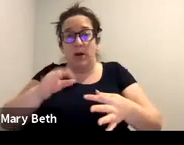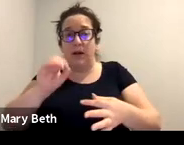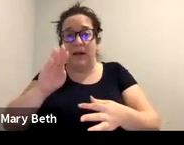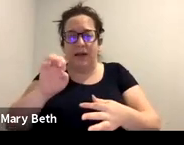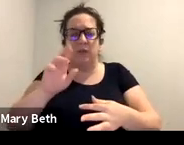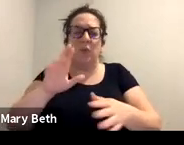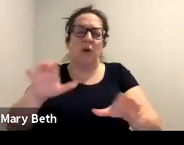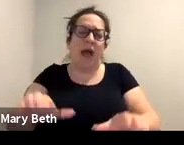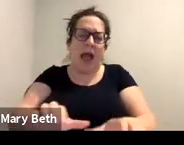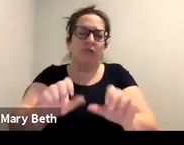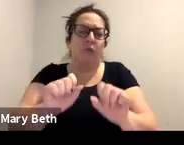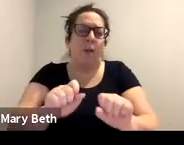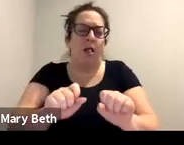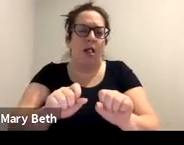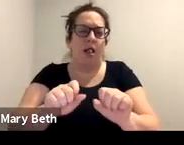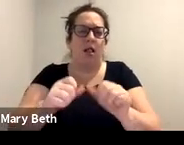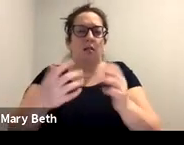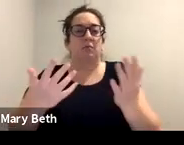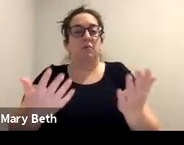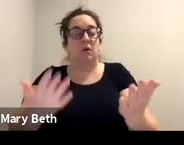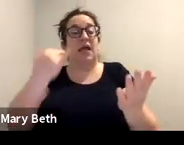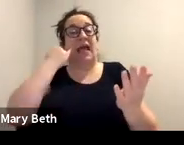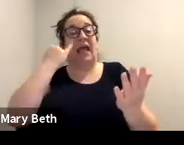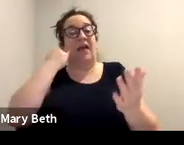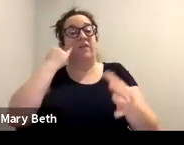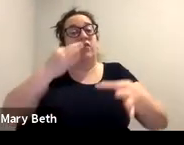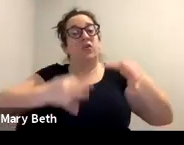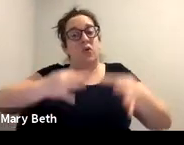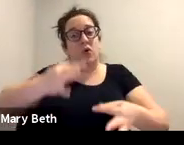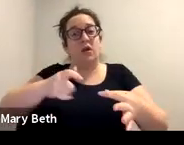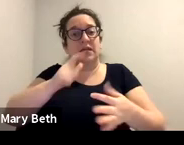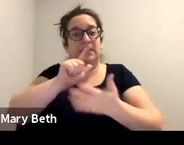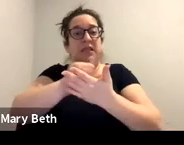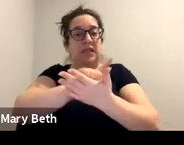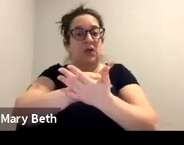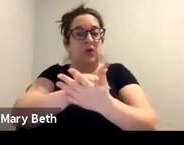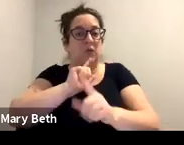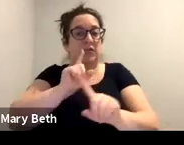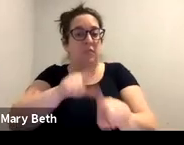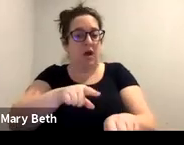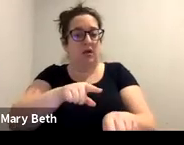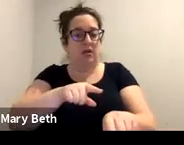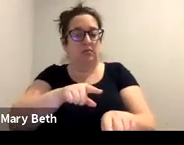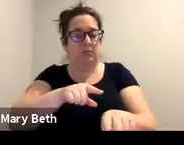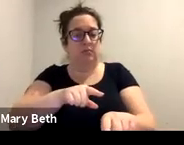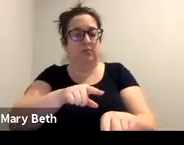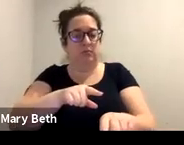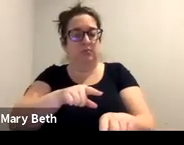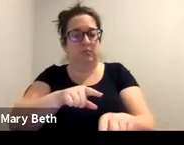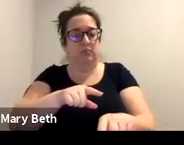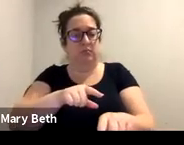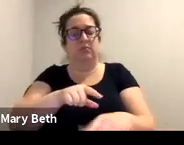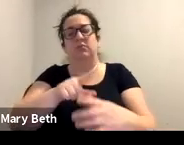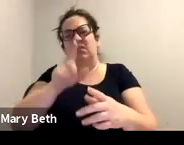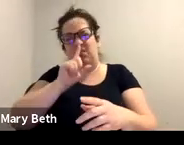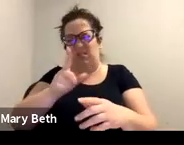um, within court or needs a legal response. And so also really talking to the